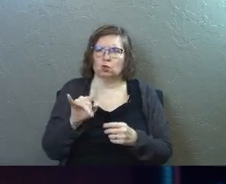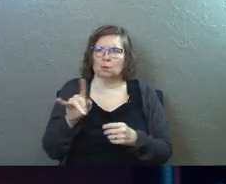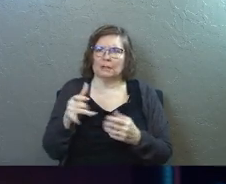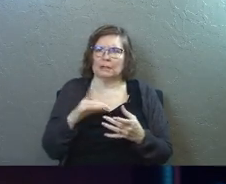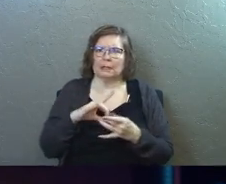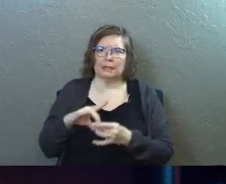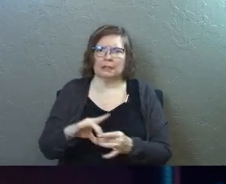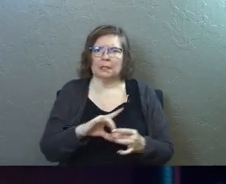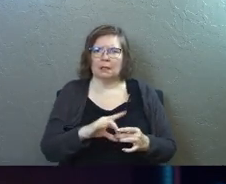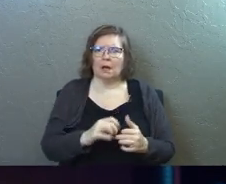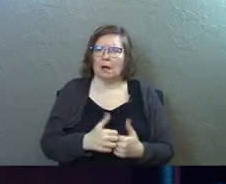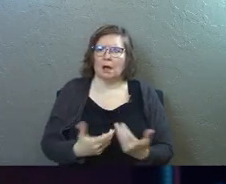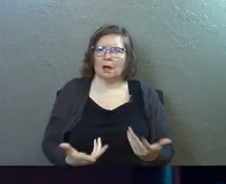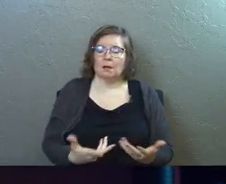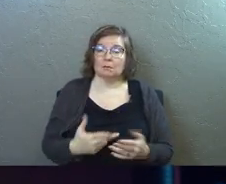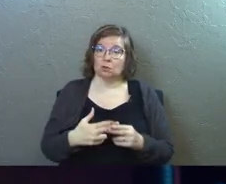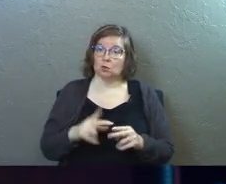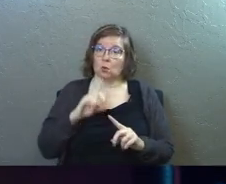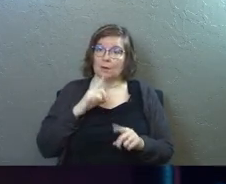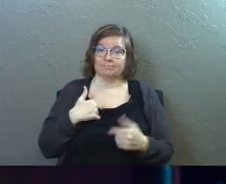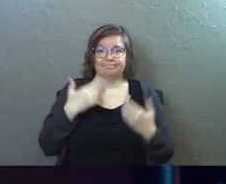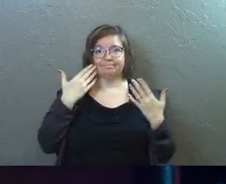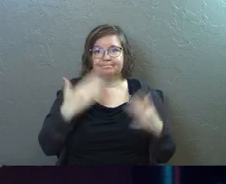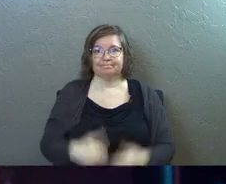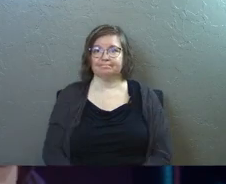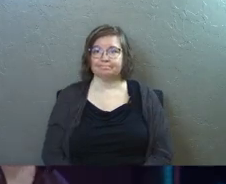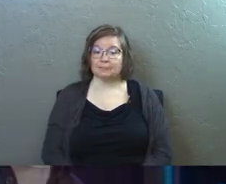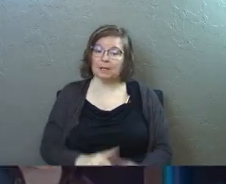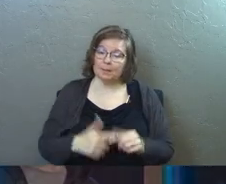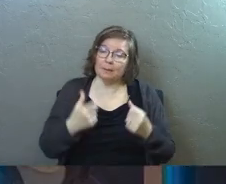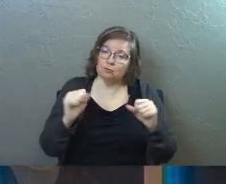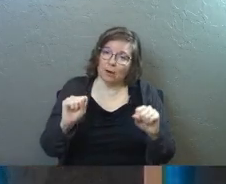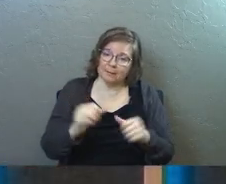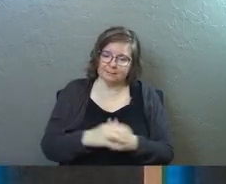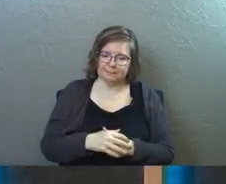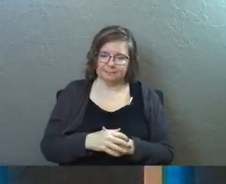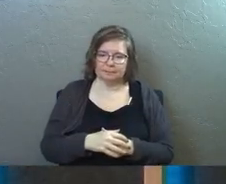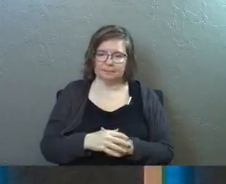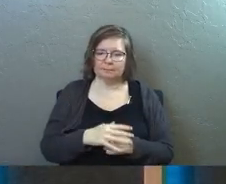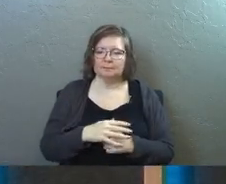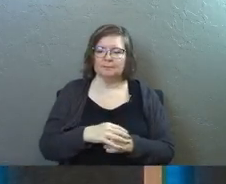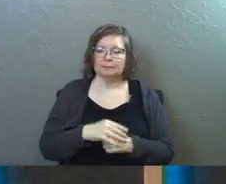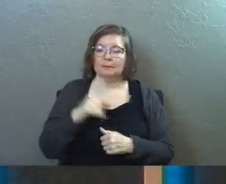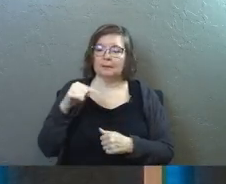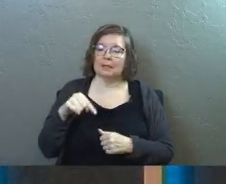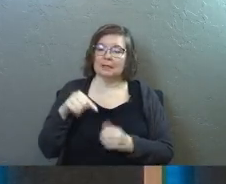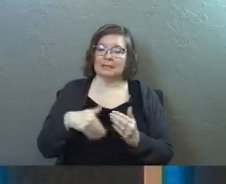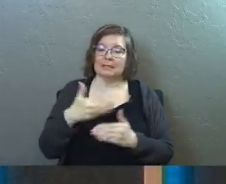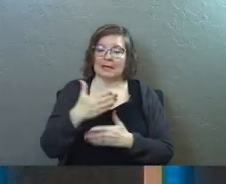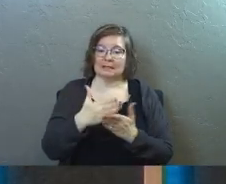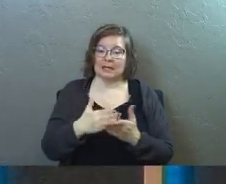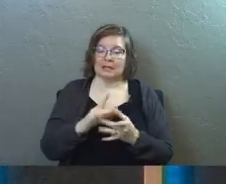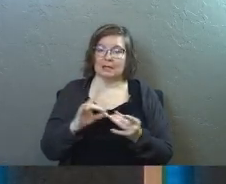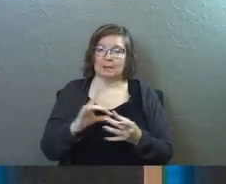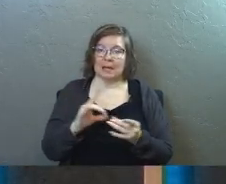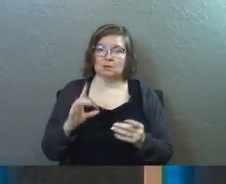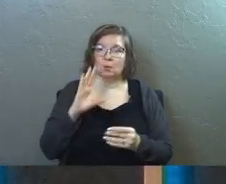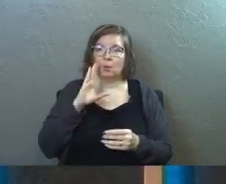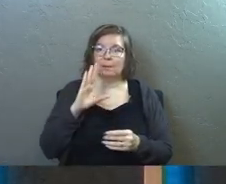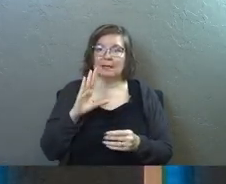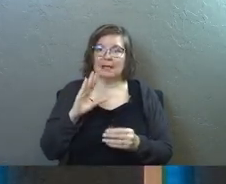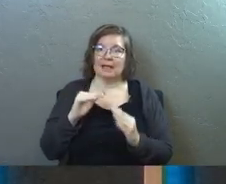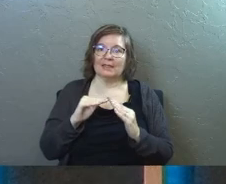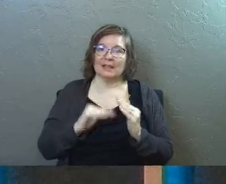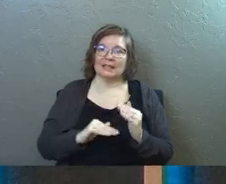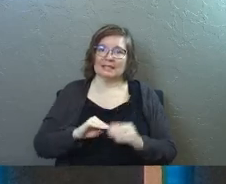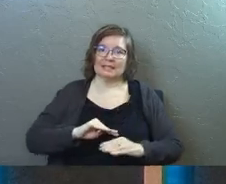the short answer is I don't know but I'm going to try and this next section of the message is going to be